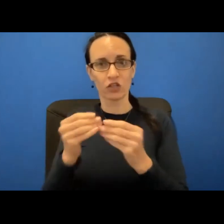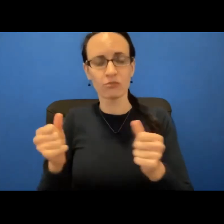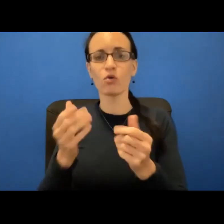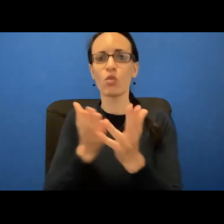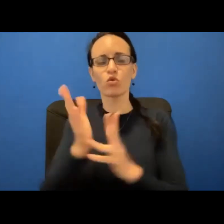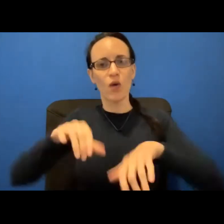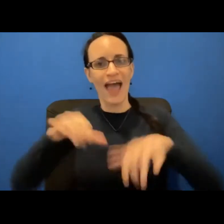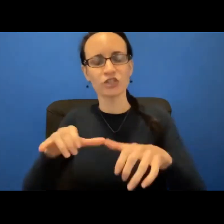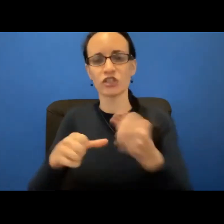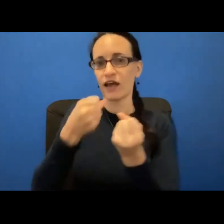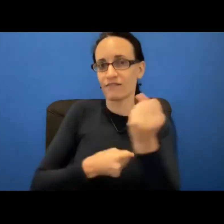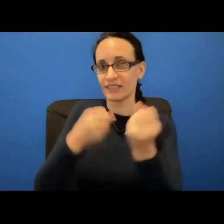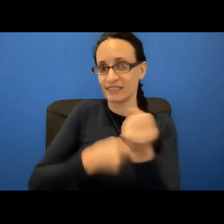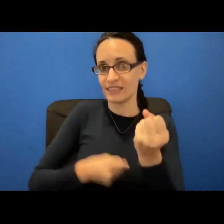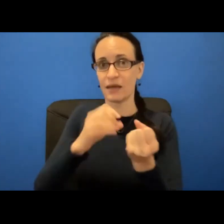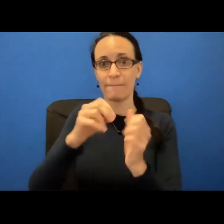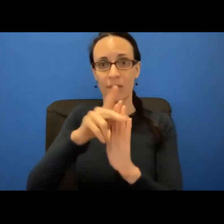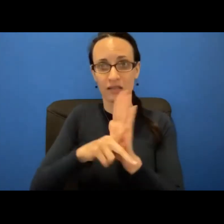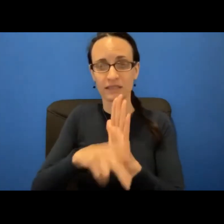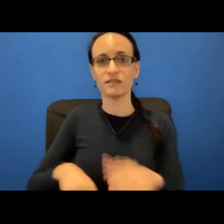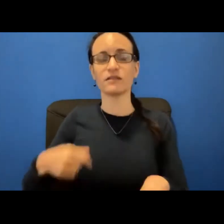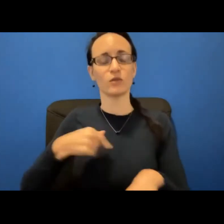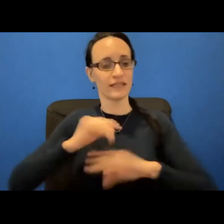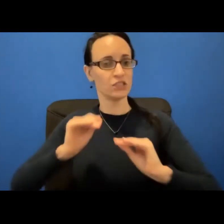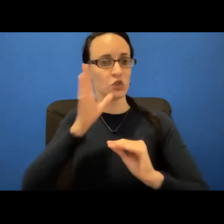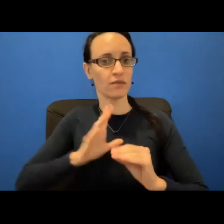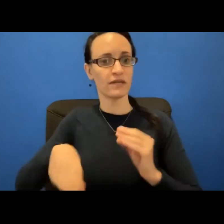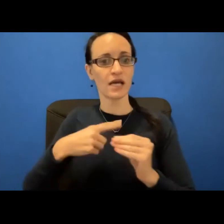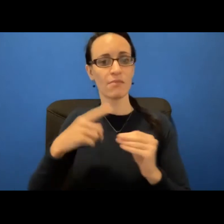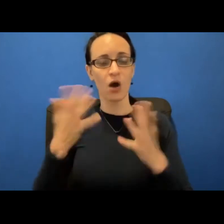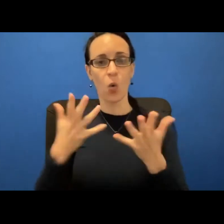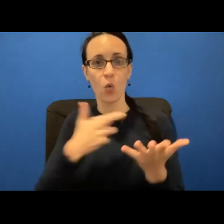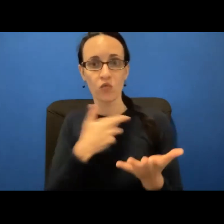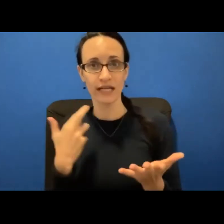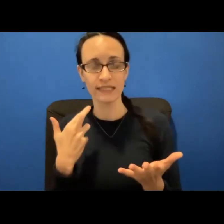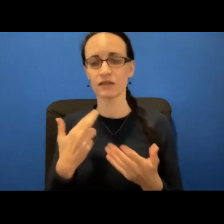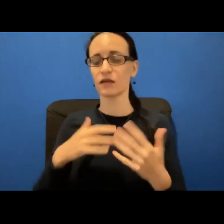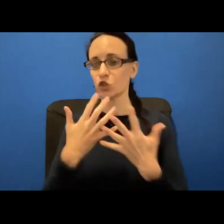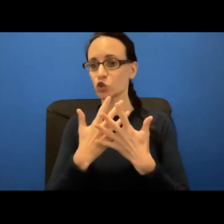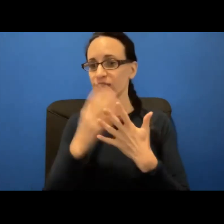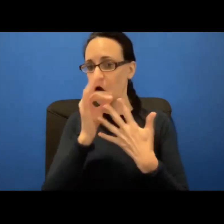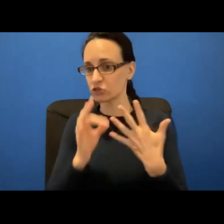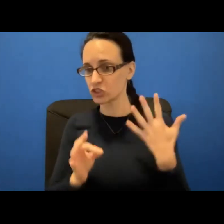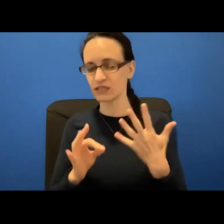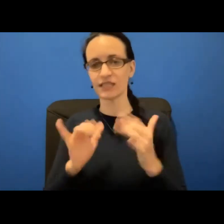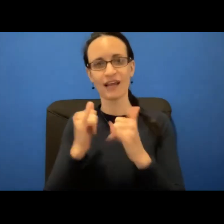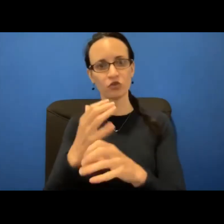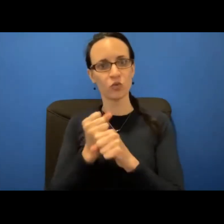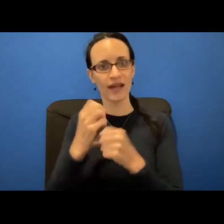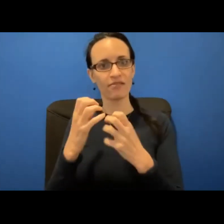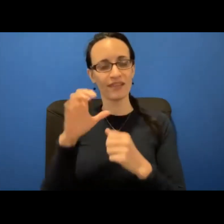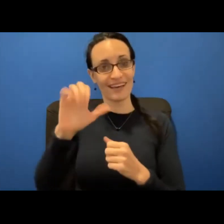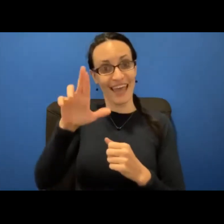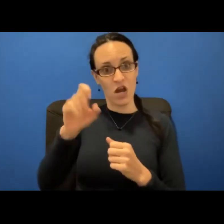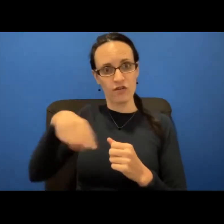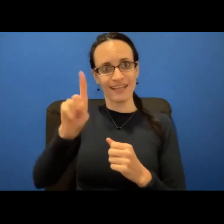Our education programs teach women about risk factors, screening options, and how to ask for the care they need and deserve Our